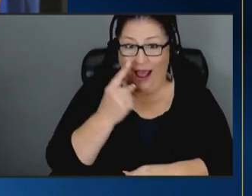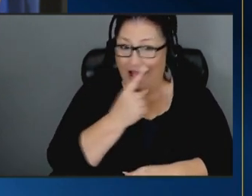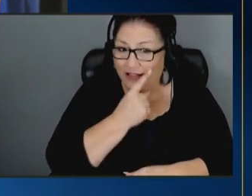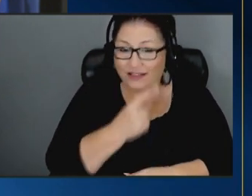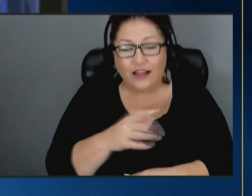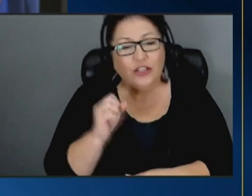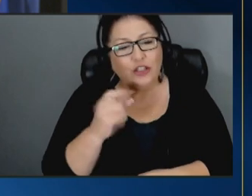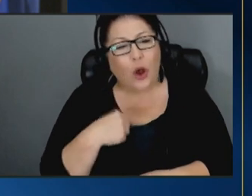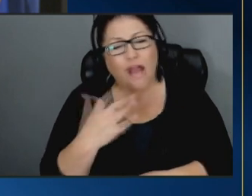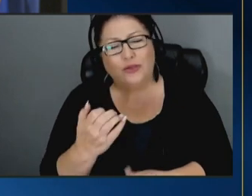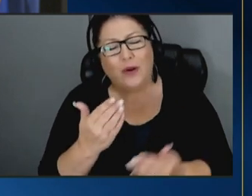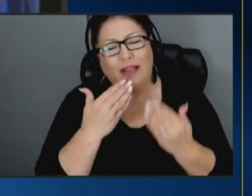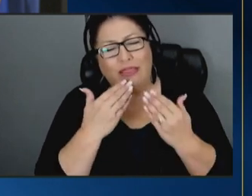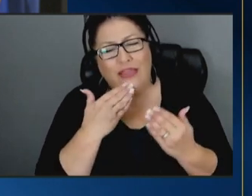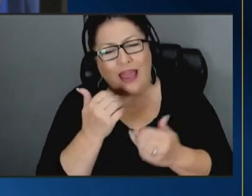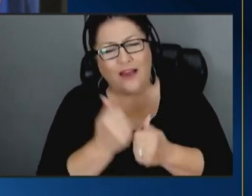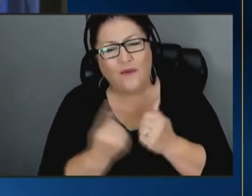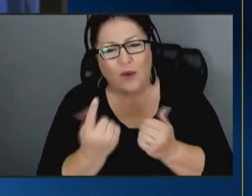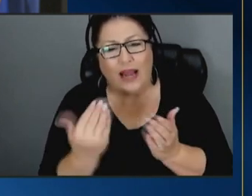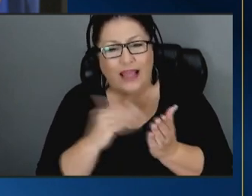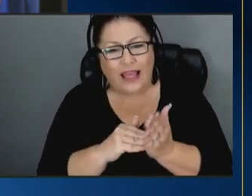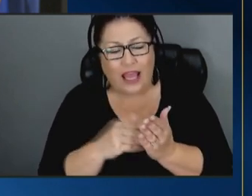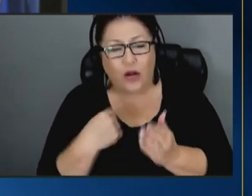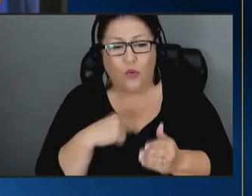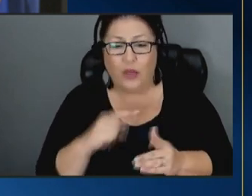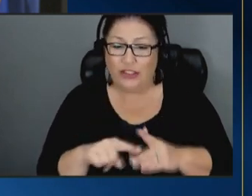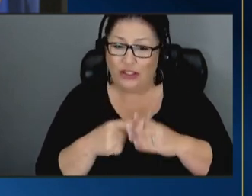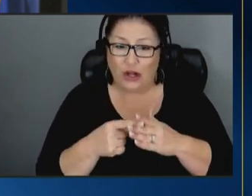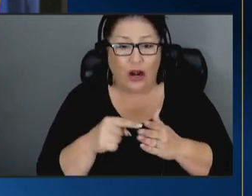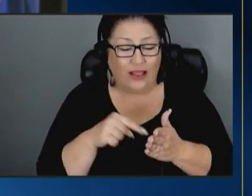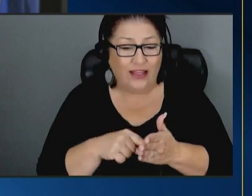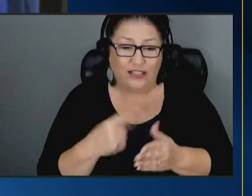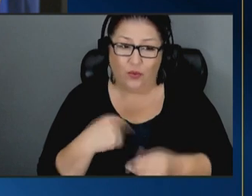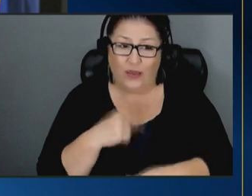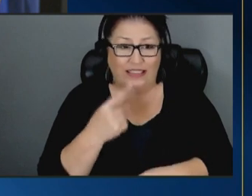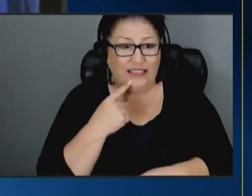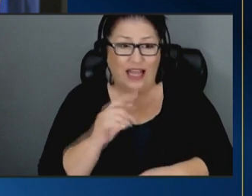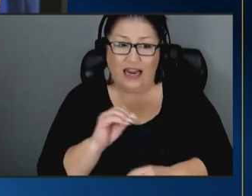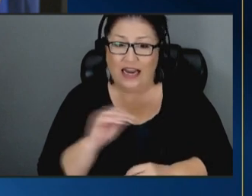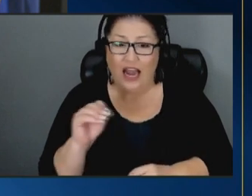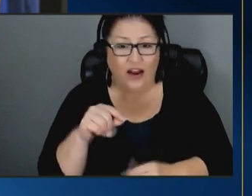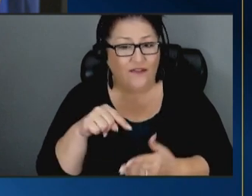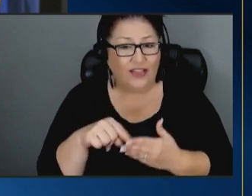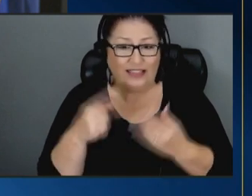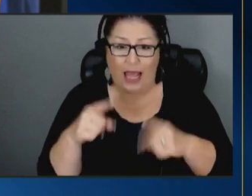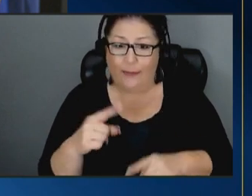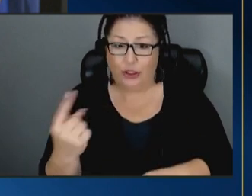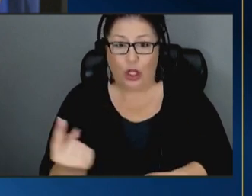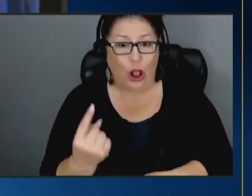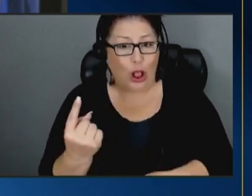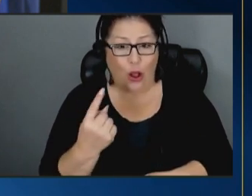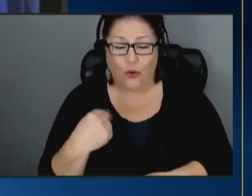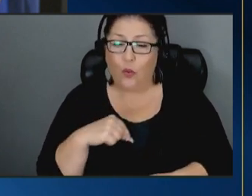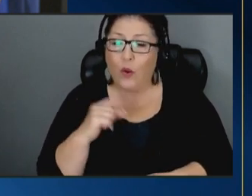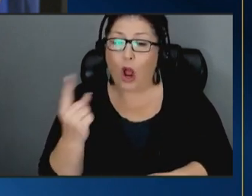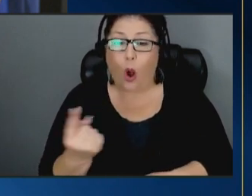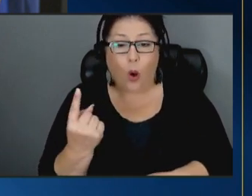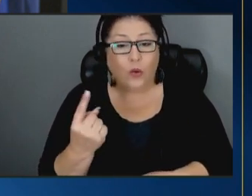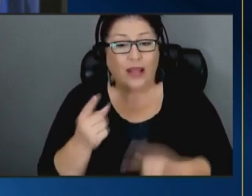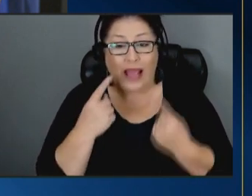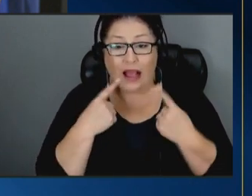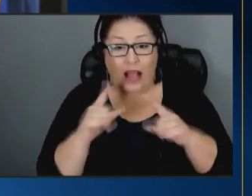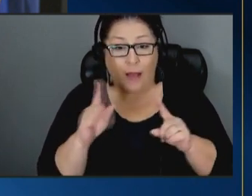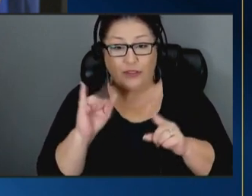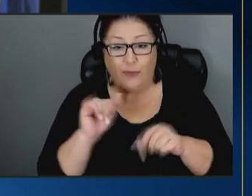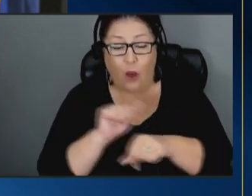i just want to thank everyone again as we started this out we said none of this happens alone we only accomplish this by working